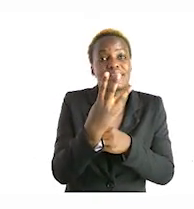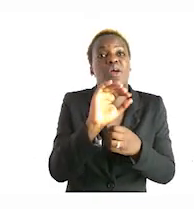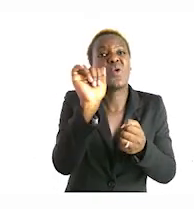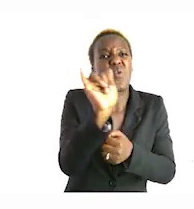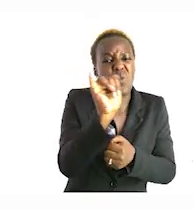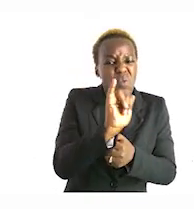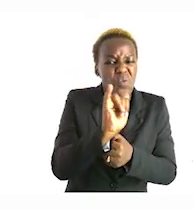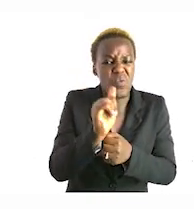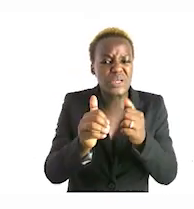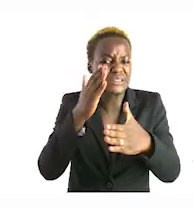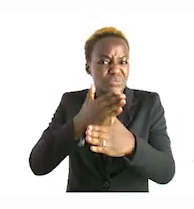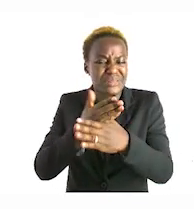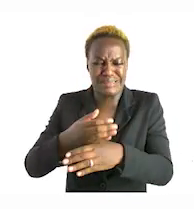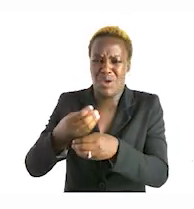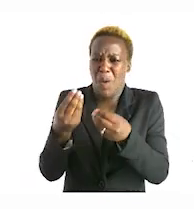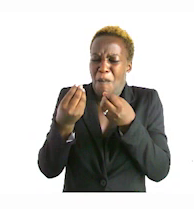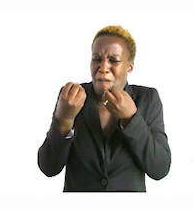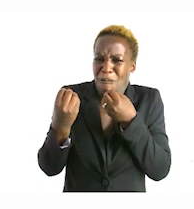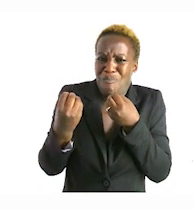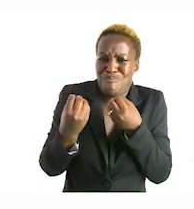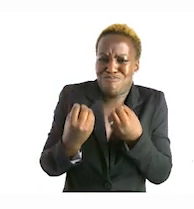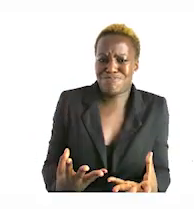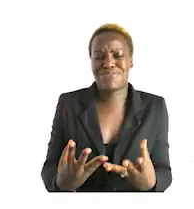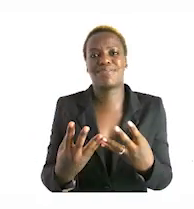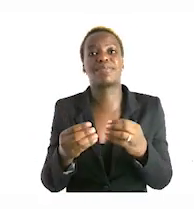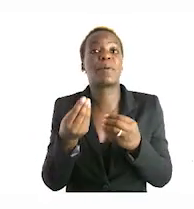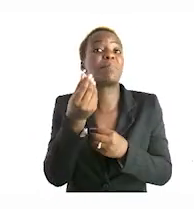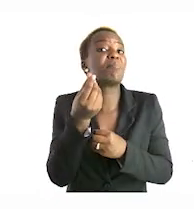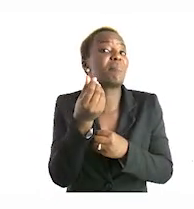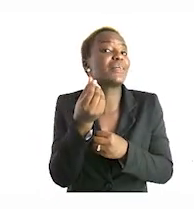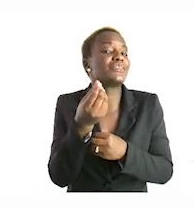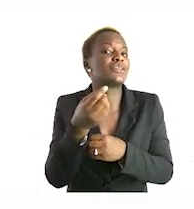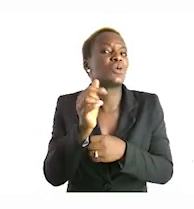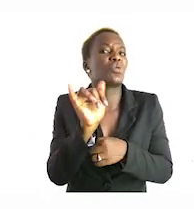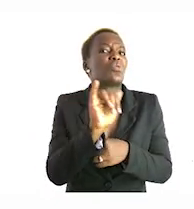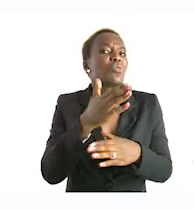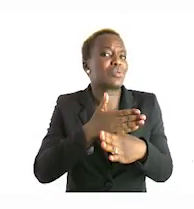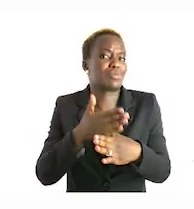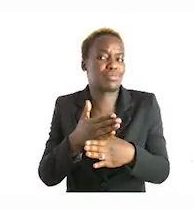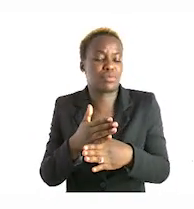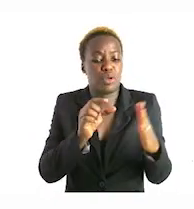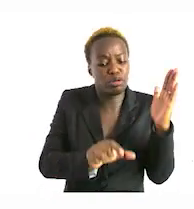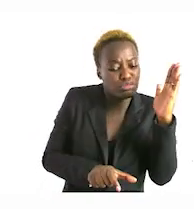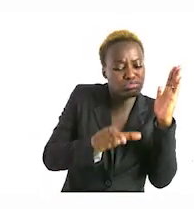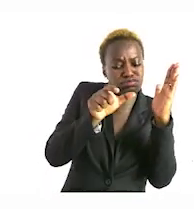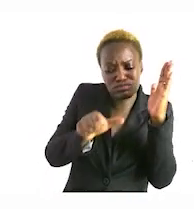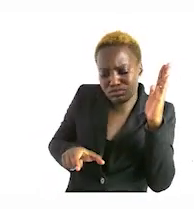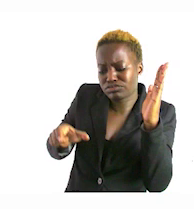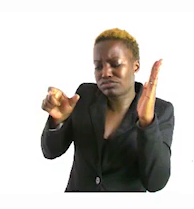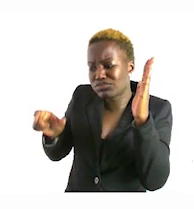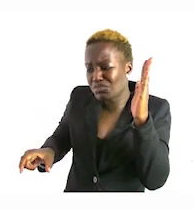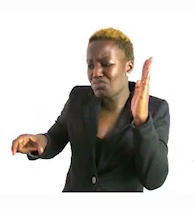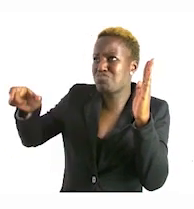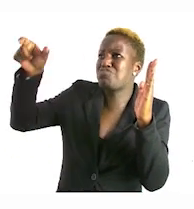money so you look at all the bars there you compare all the bars and look which one is the biggest the highest